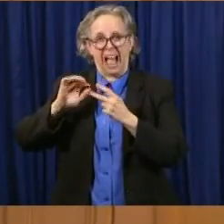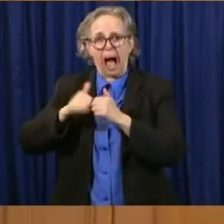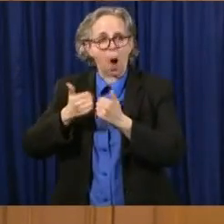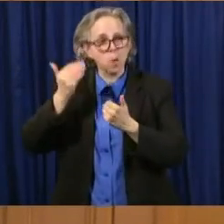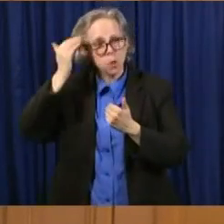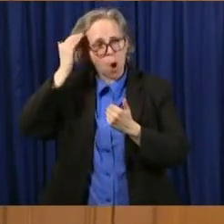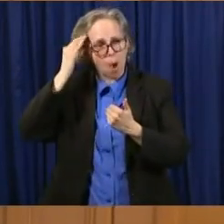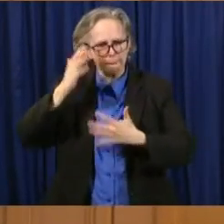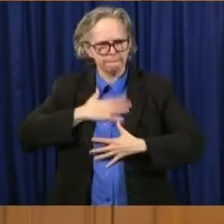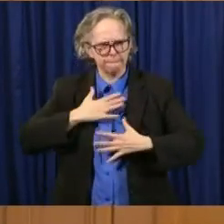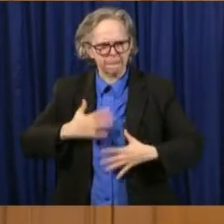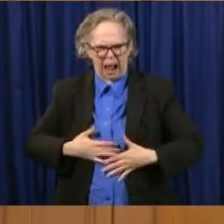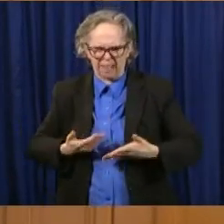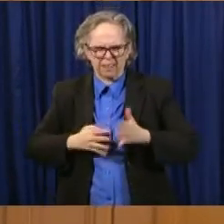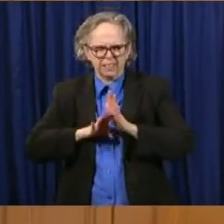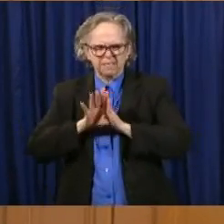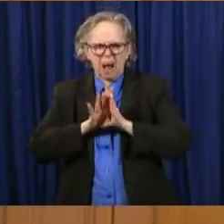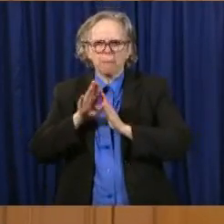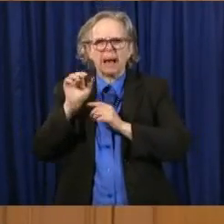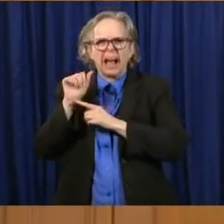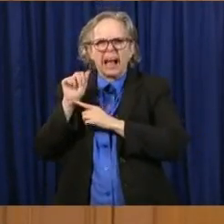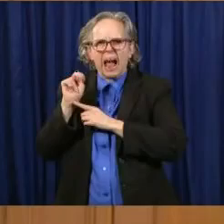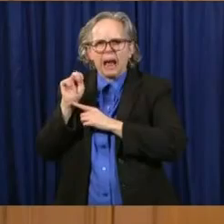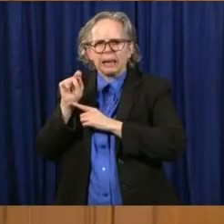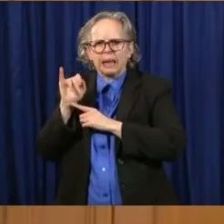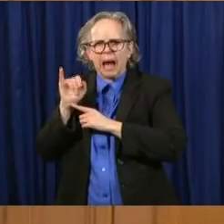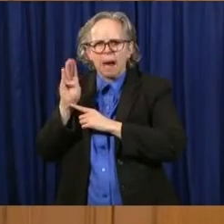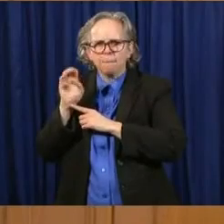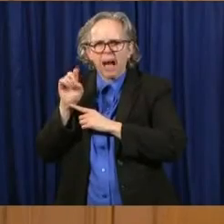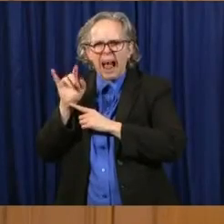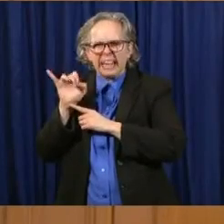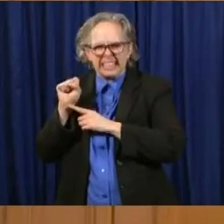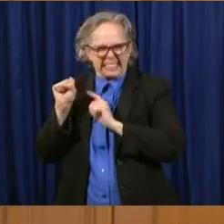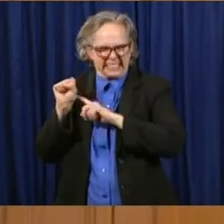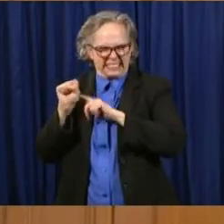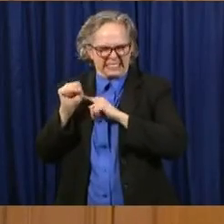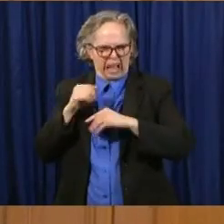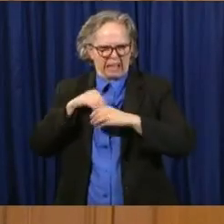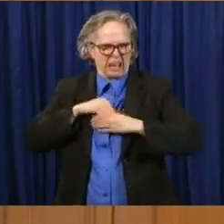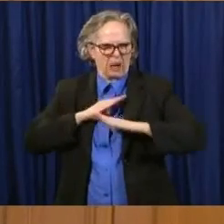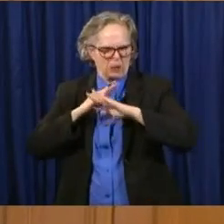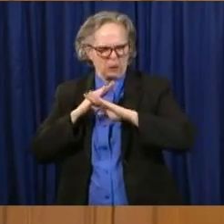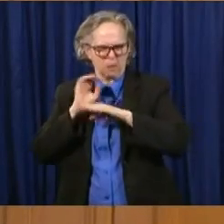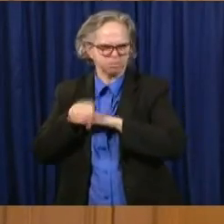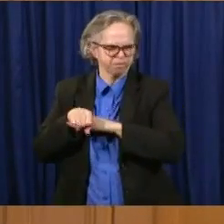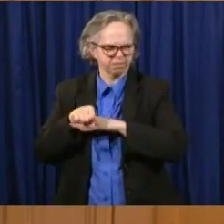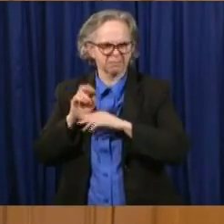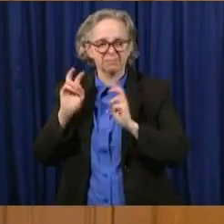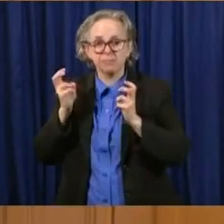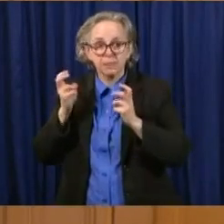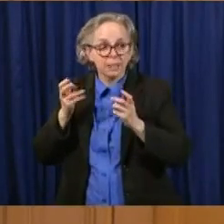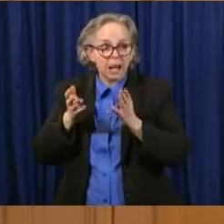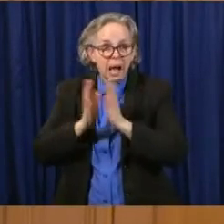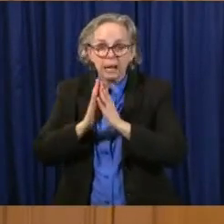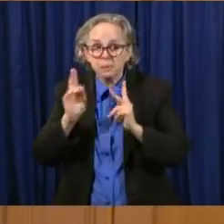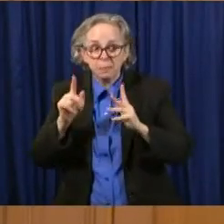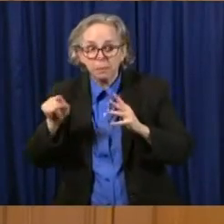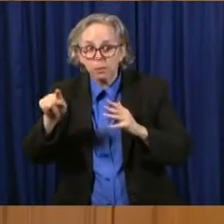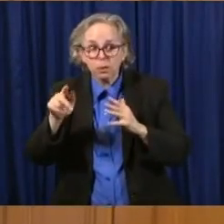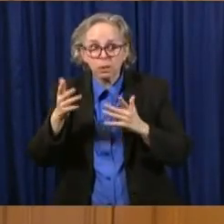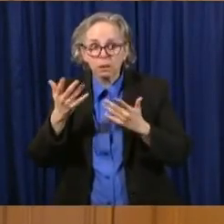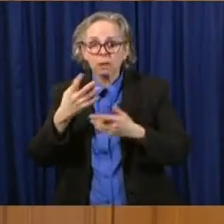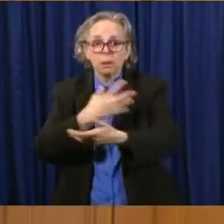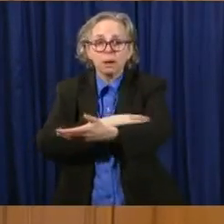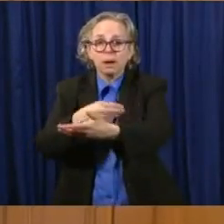antibodies that we're testing for to see if people can donate their plasma after having gone through this that could help people.